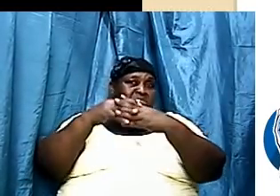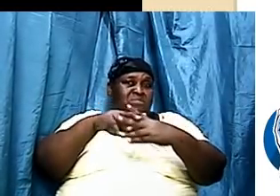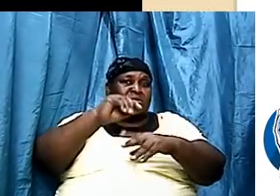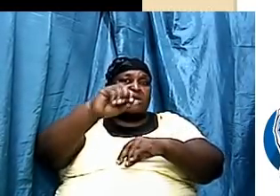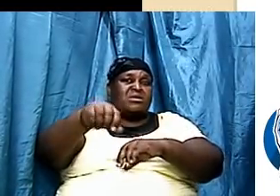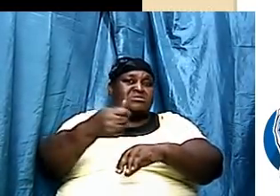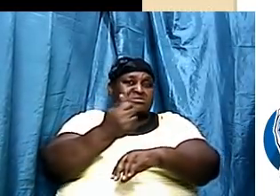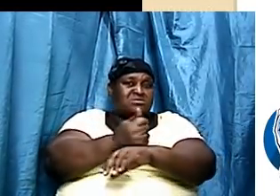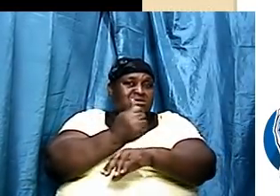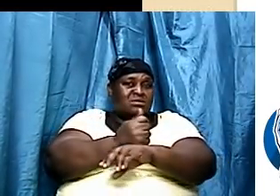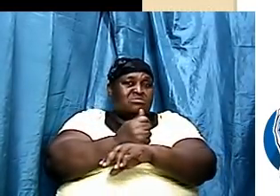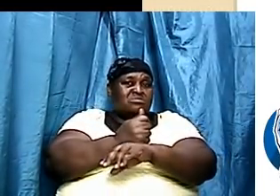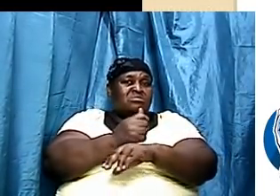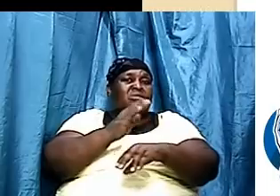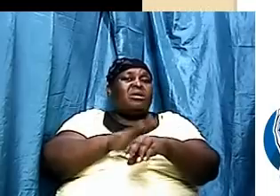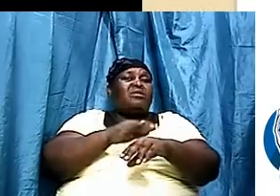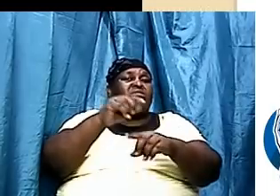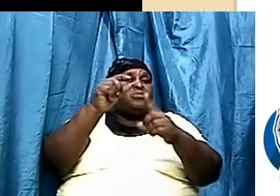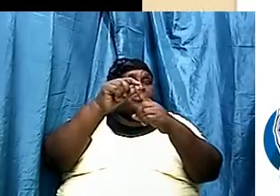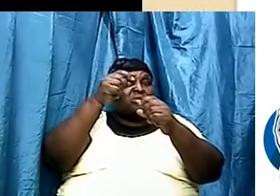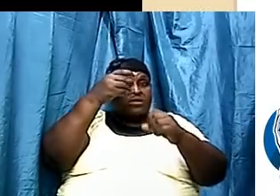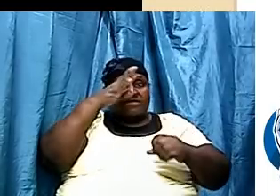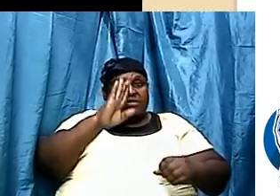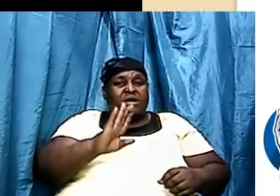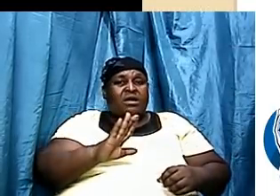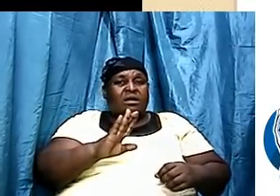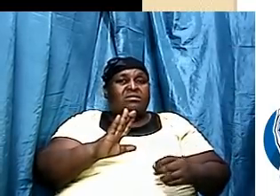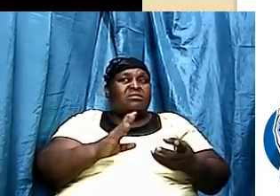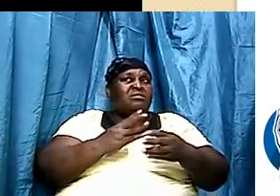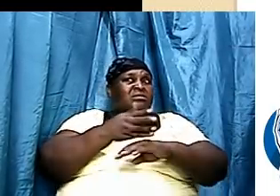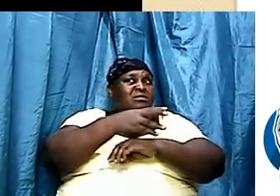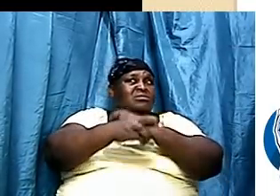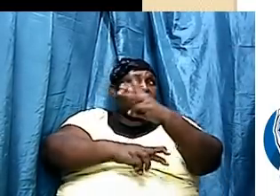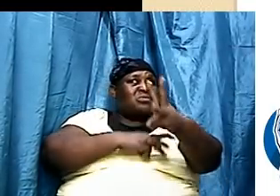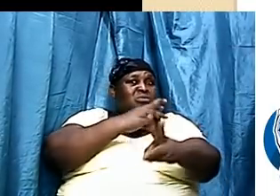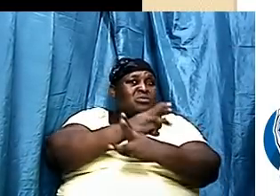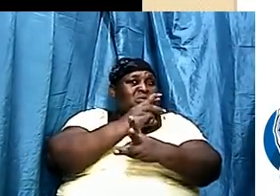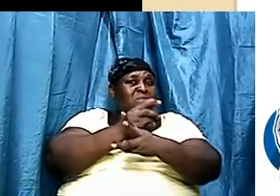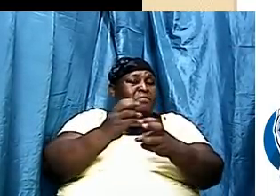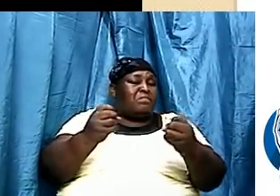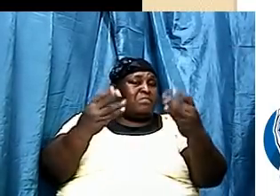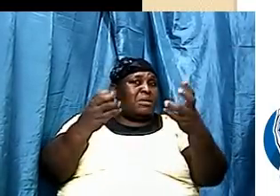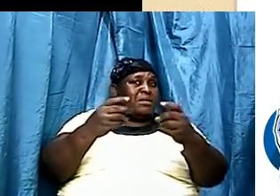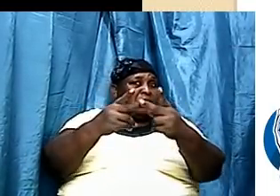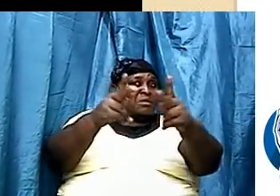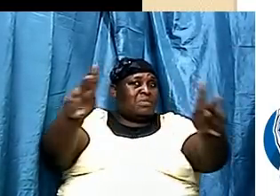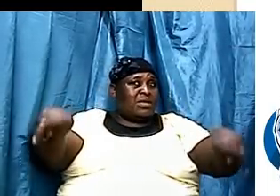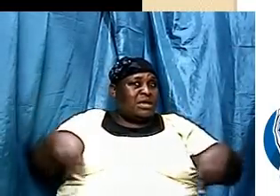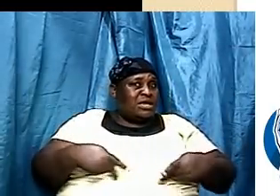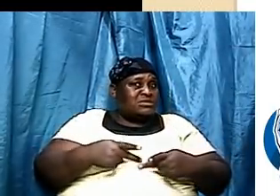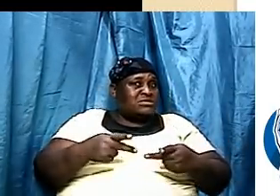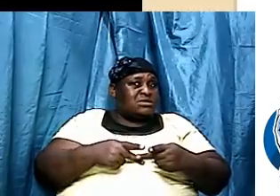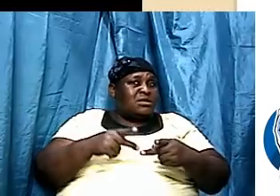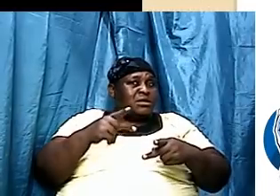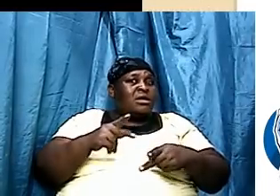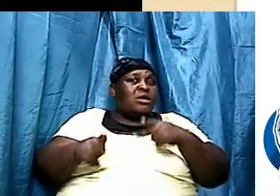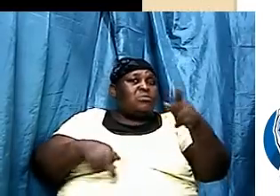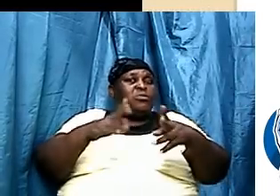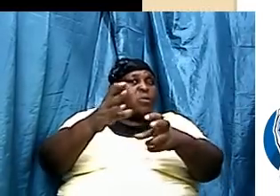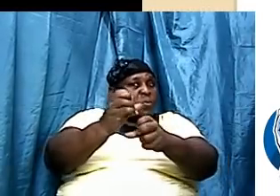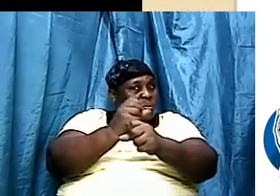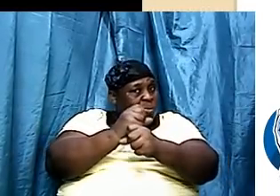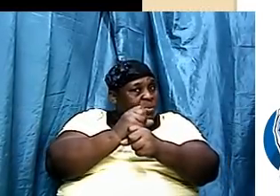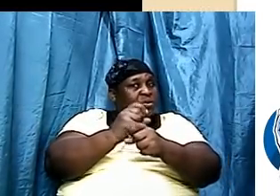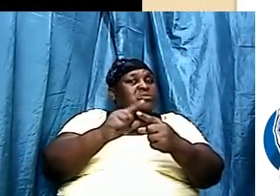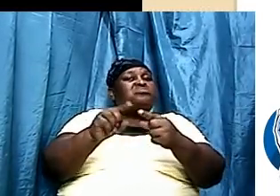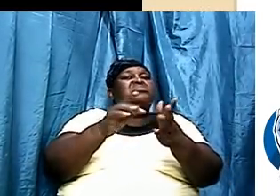the very word of God. And across the world, in many places, persons hold on to the Bible. The countries